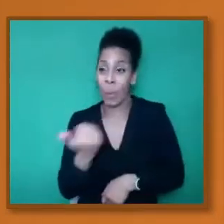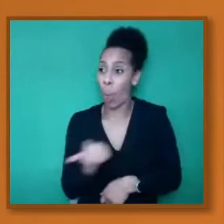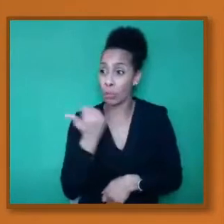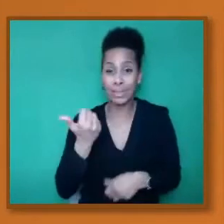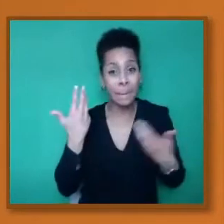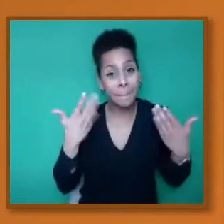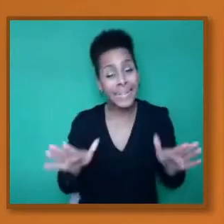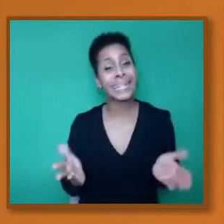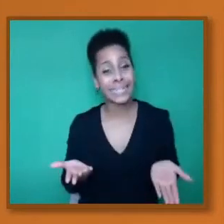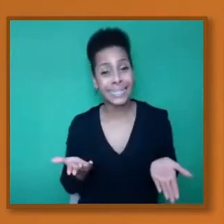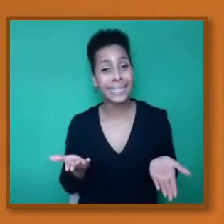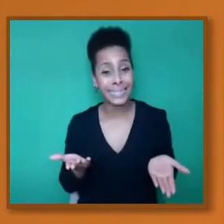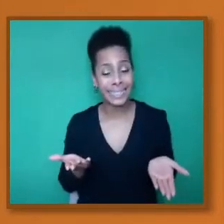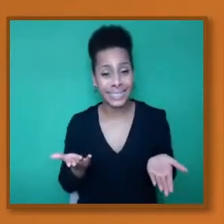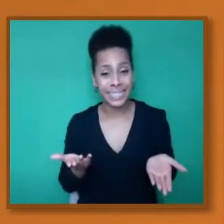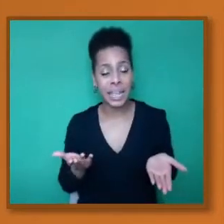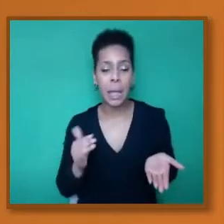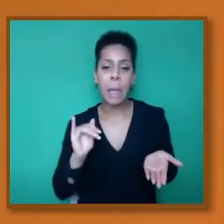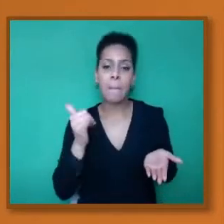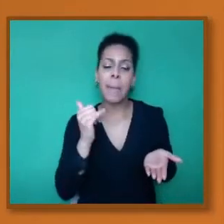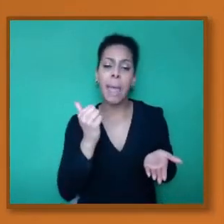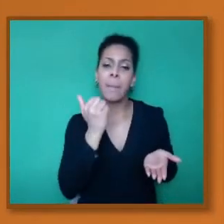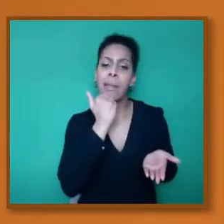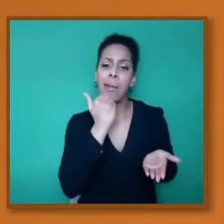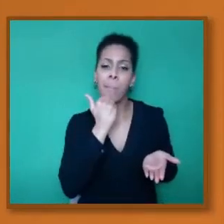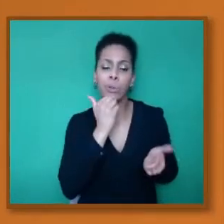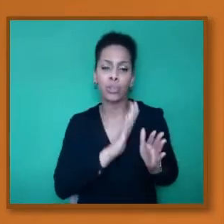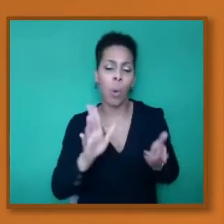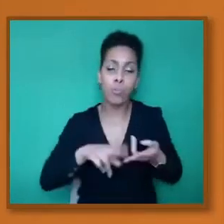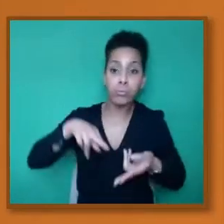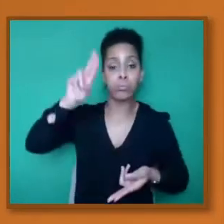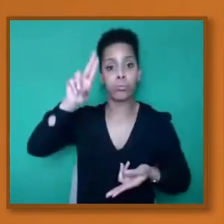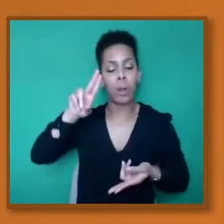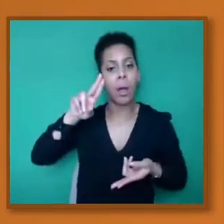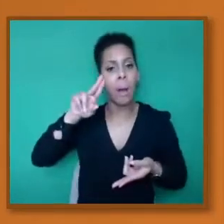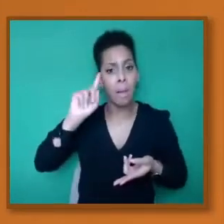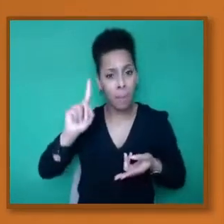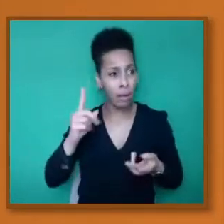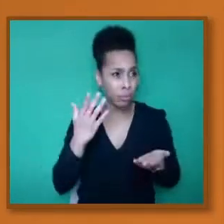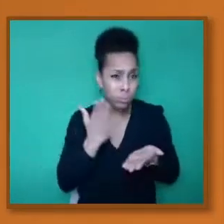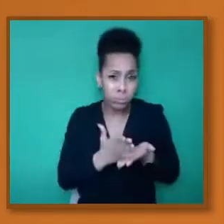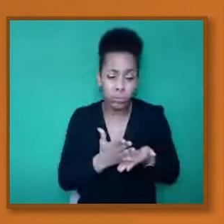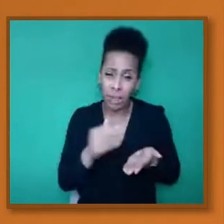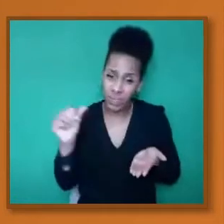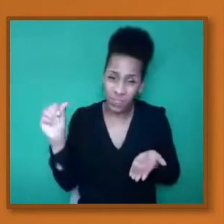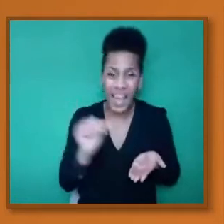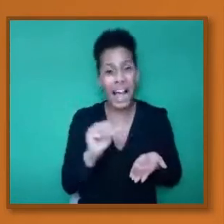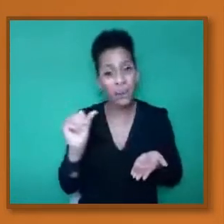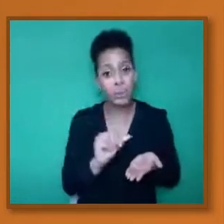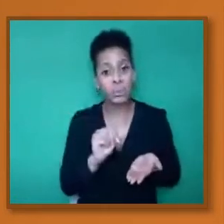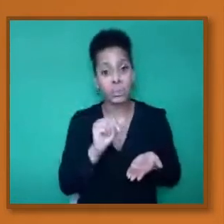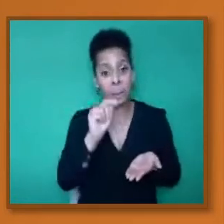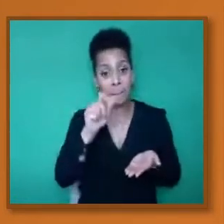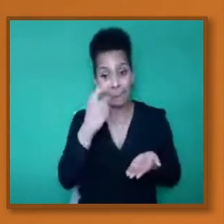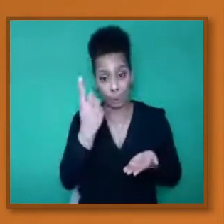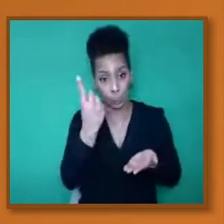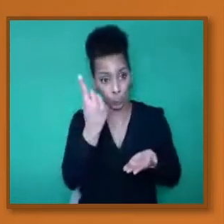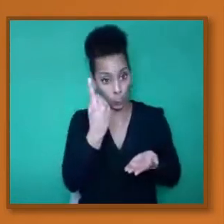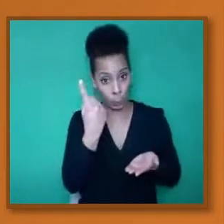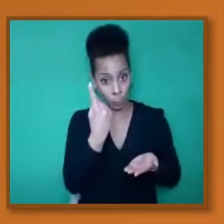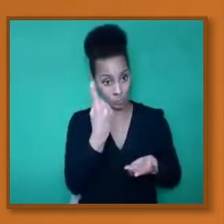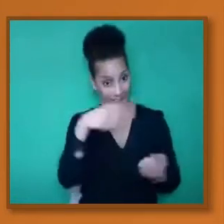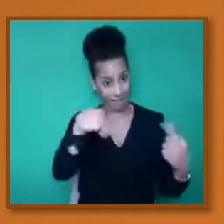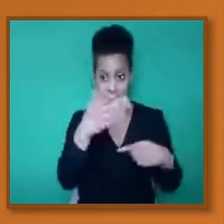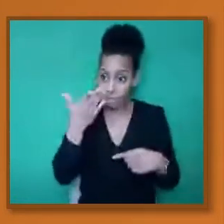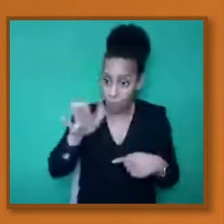as high as we want, but nevertheless, several thousands of people from ethnic minorities have currently taken the vaccine.